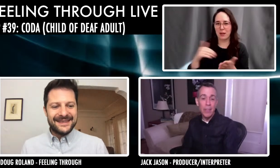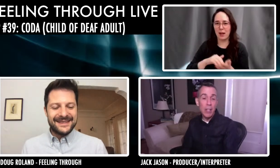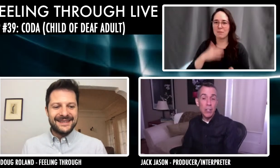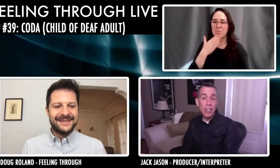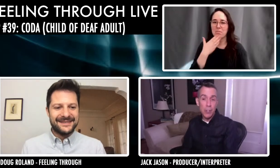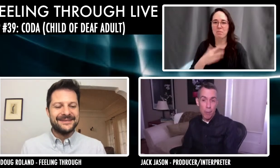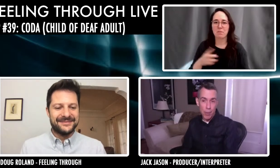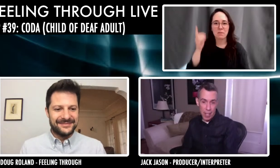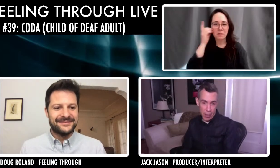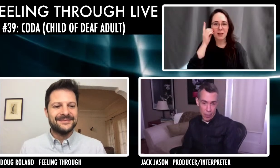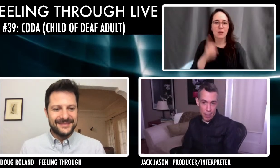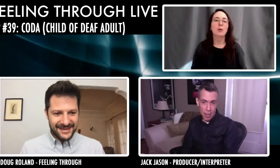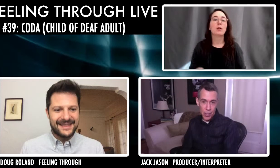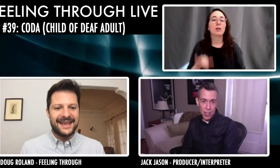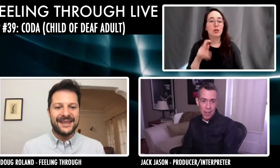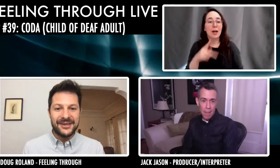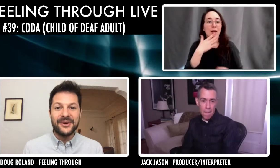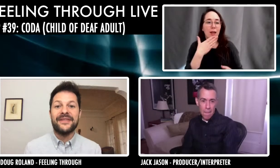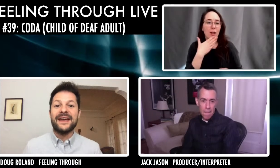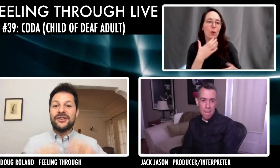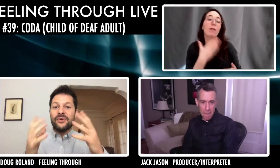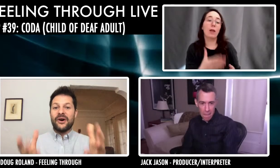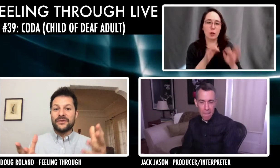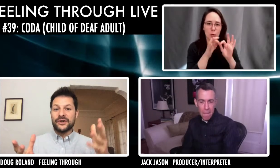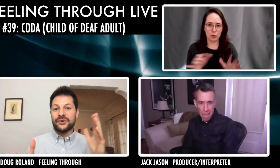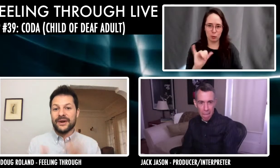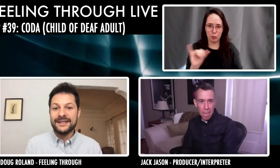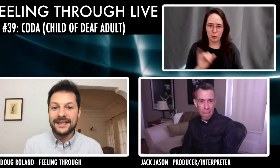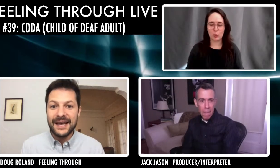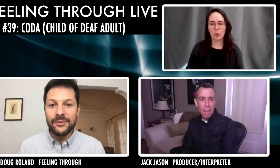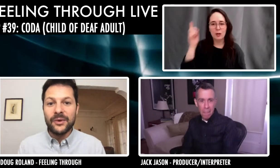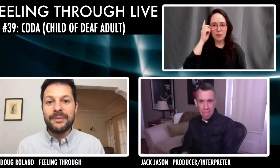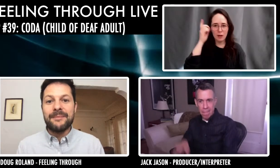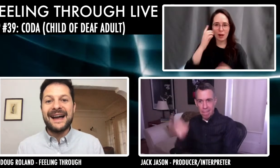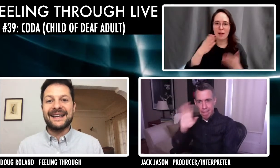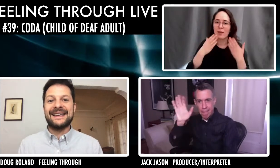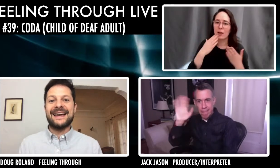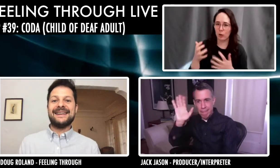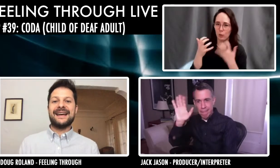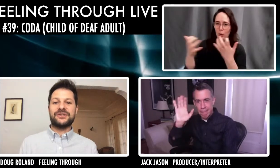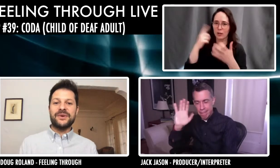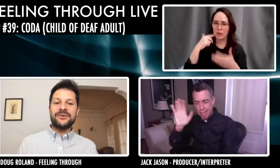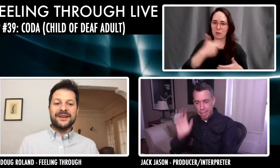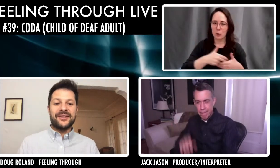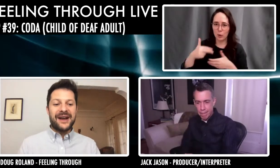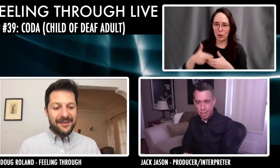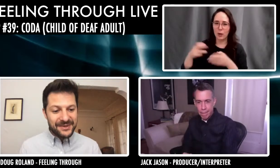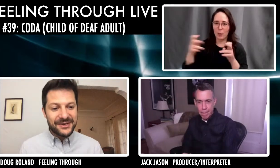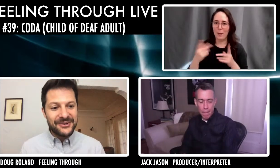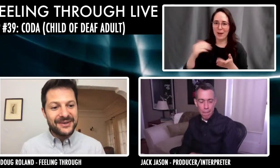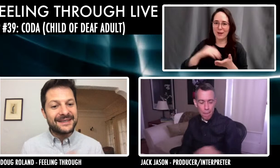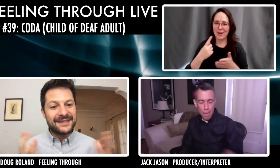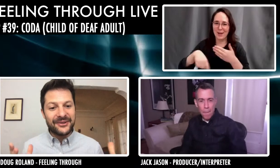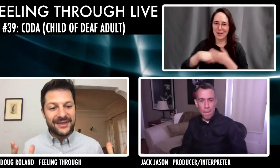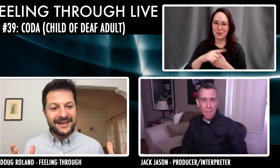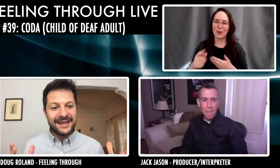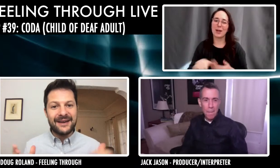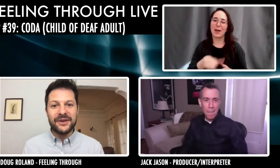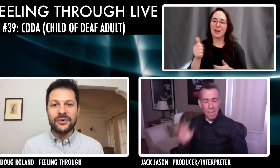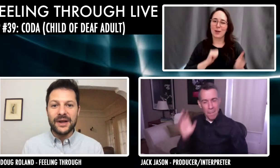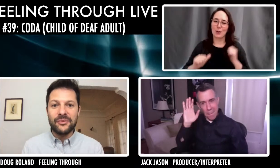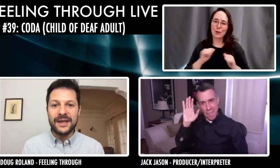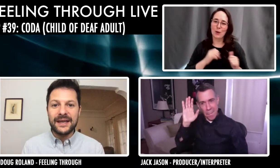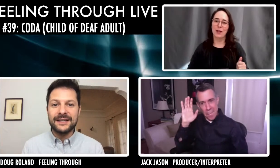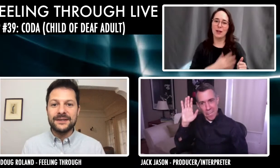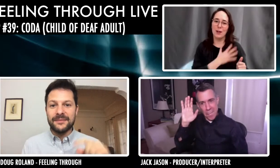Doug. Thank you. And thank you to the interpreters. Thank you very much. Thank you. And thank you all for joining today. We will be back again next week with another episode. Until then